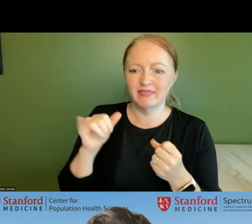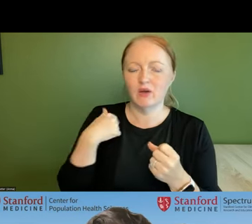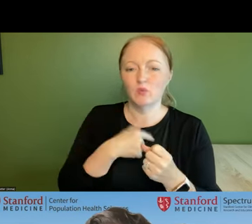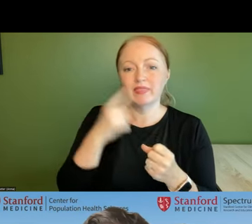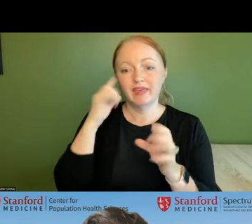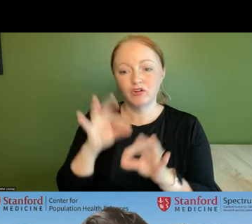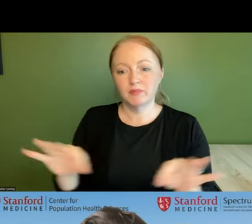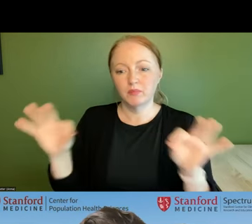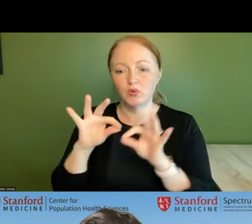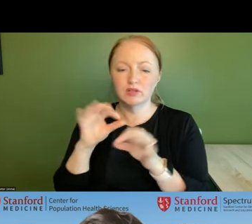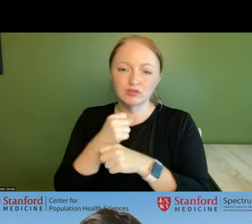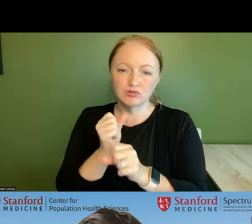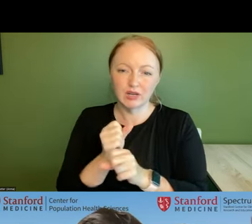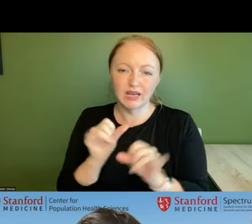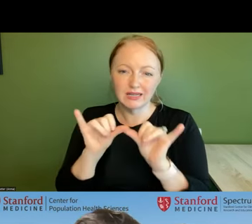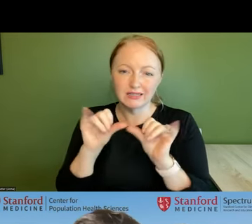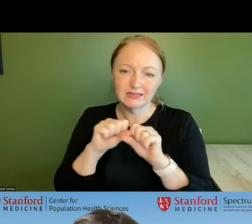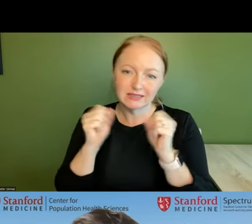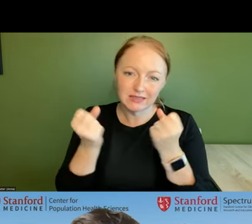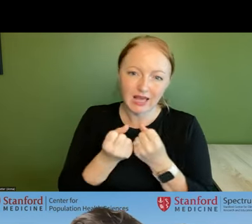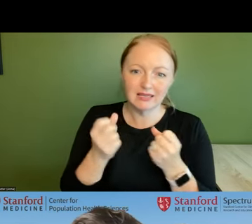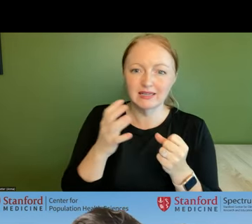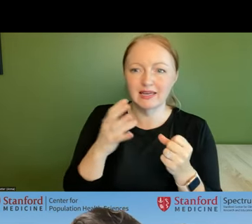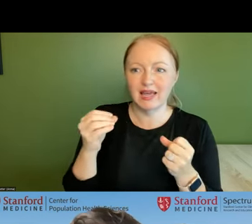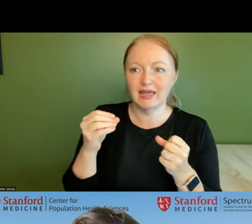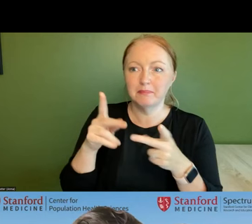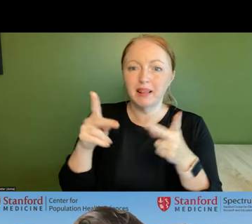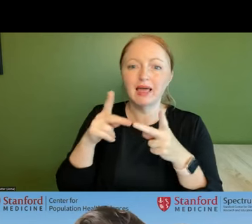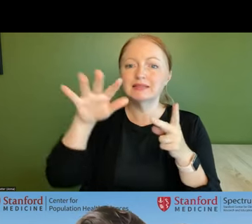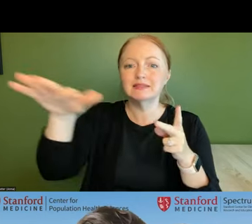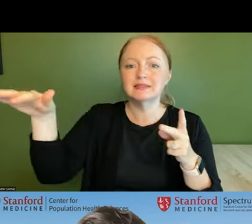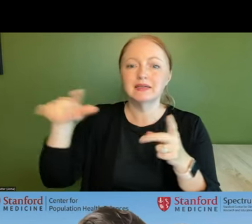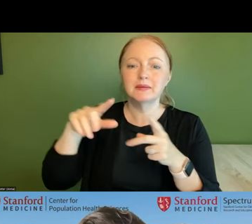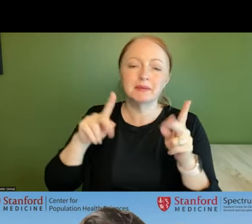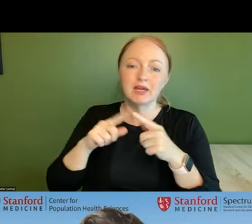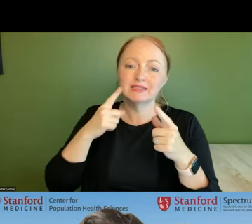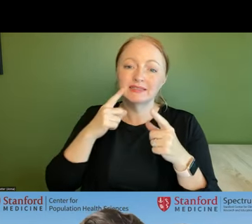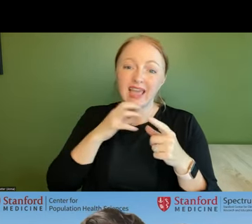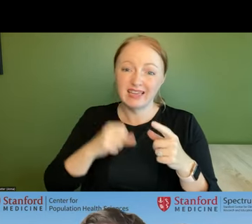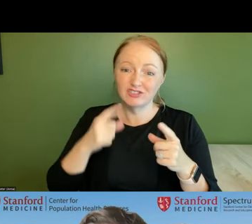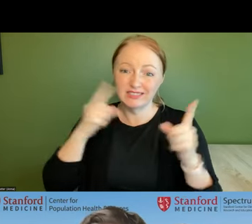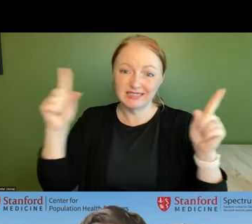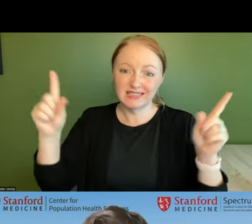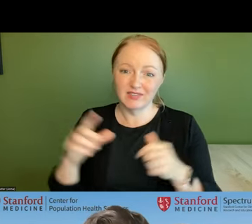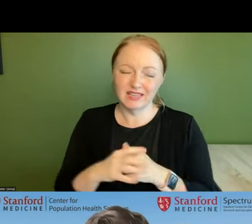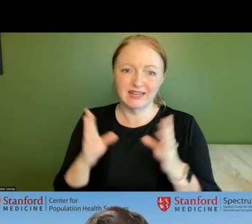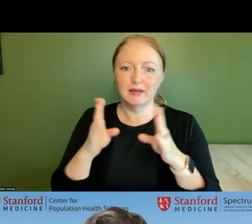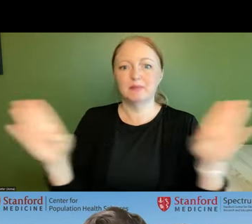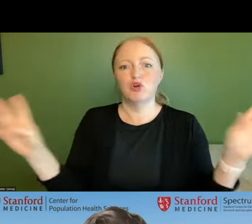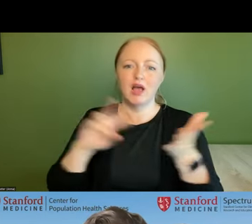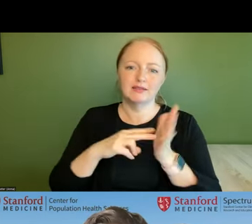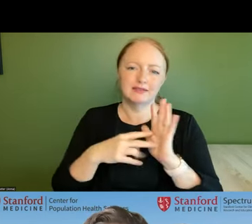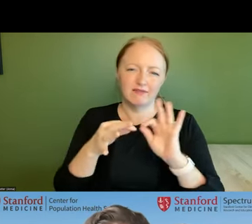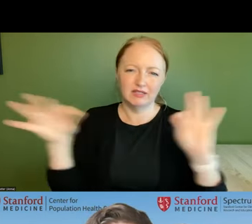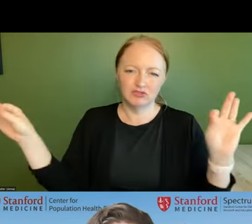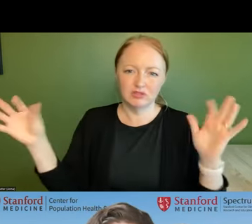important to create a society and places where people can age successfully in a really broad definition of